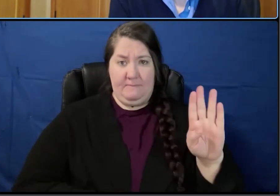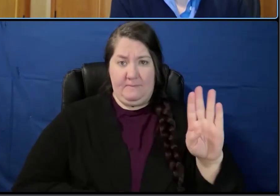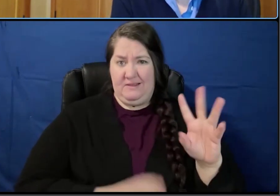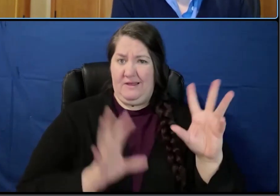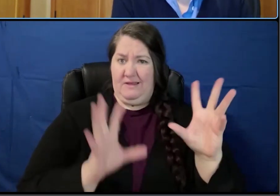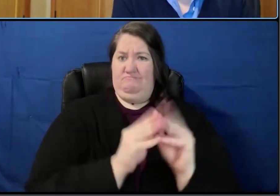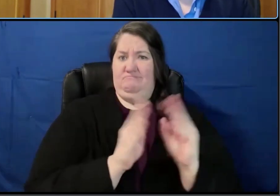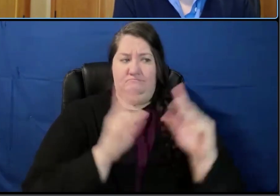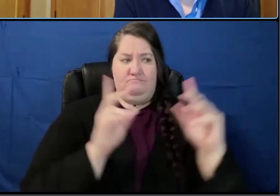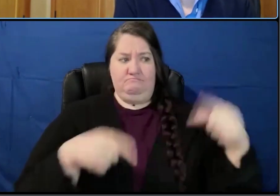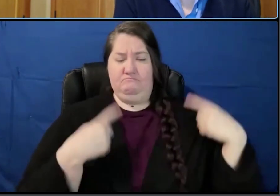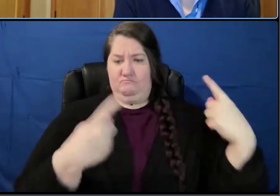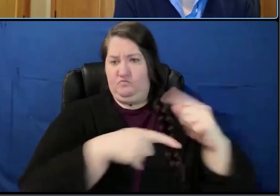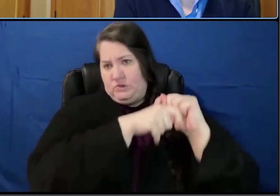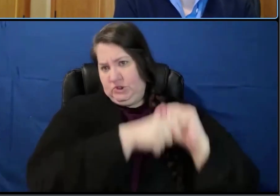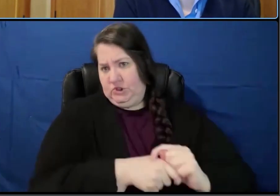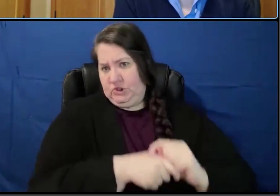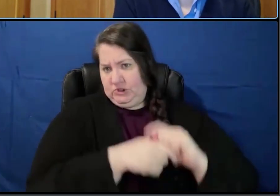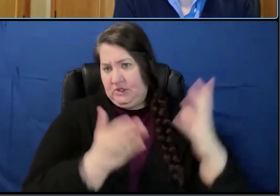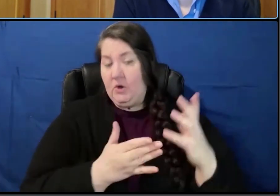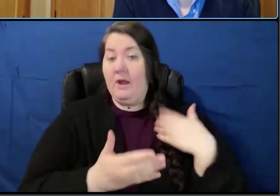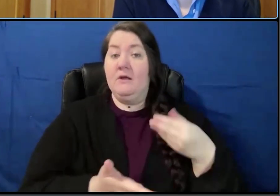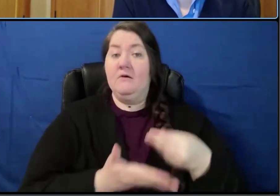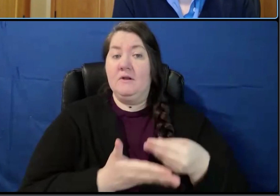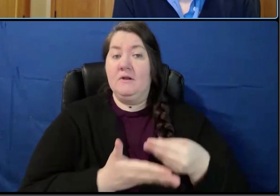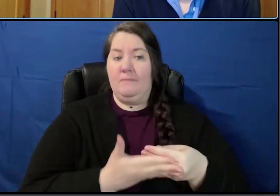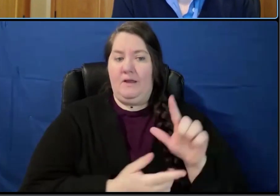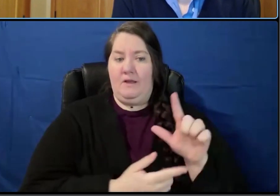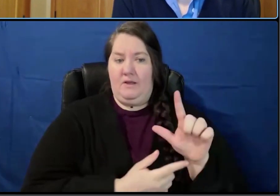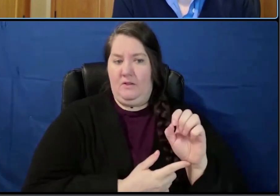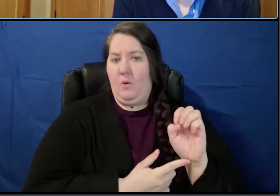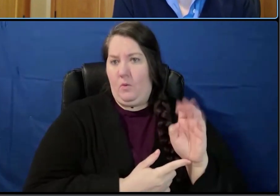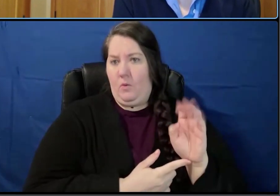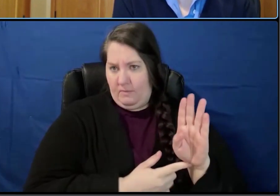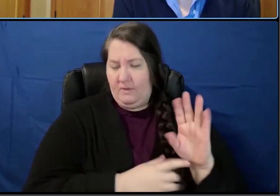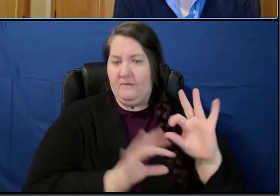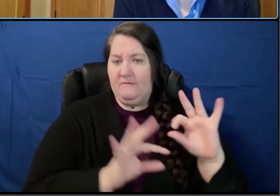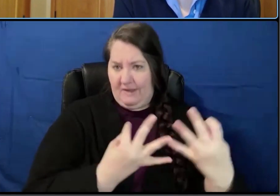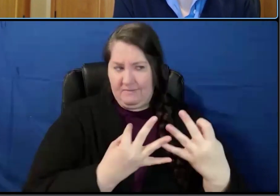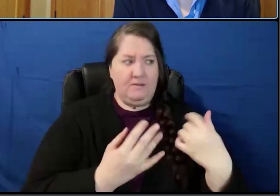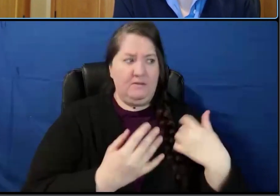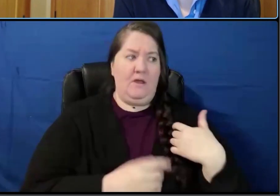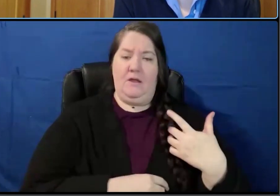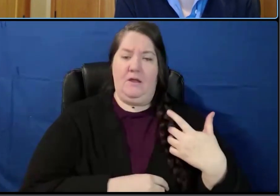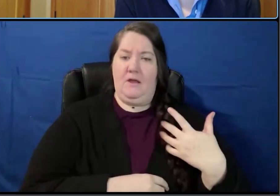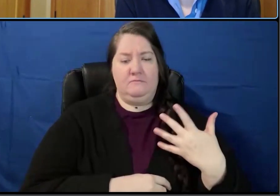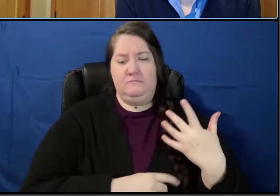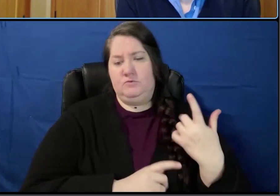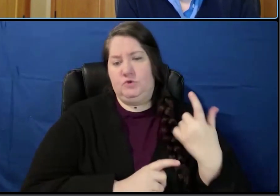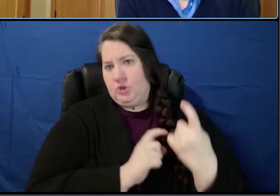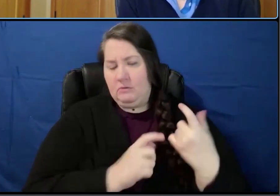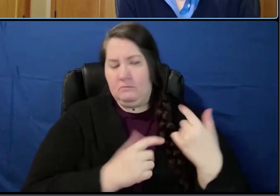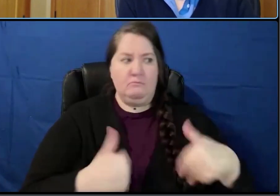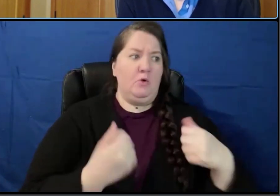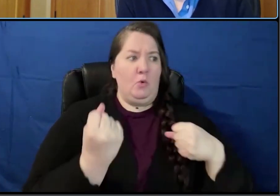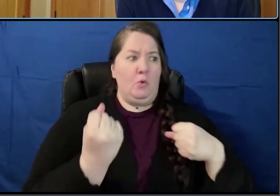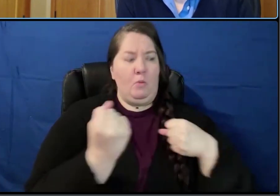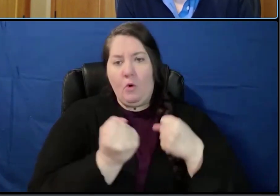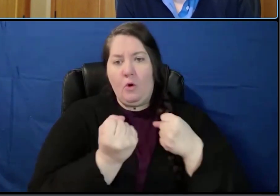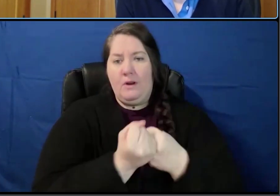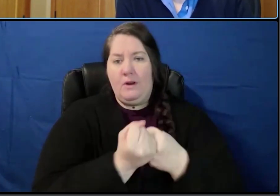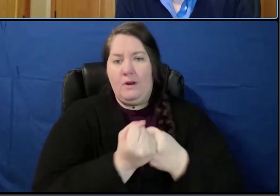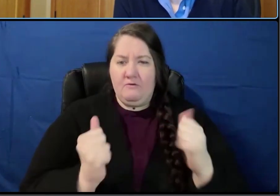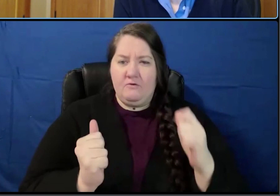tradition in Seattle, and it is funded by the Loeb family, who has generously supported the efforts of our Childhood